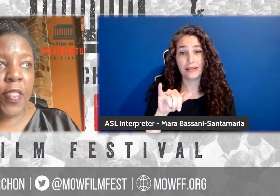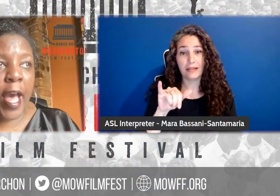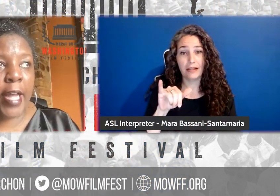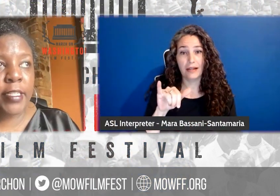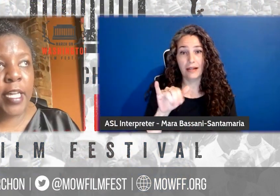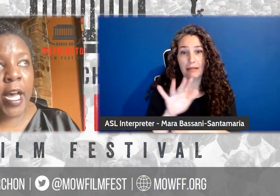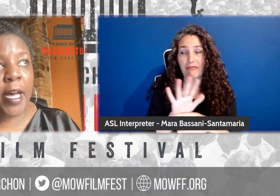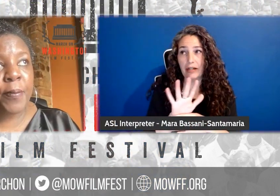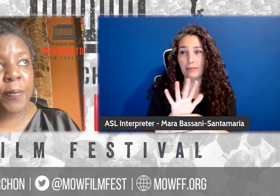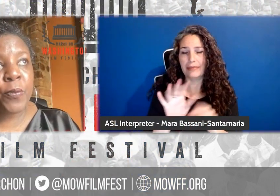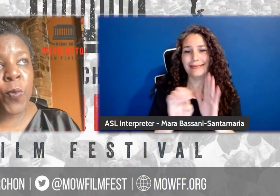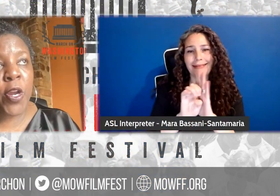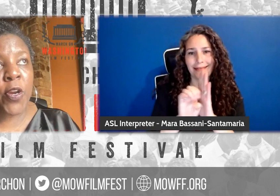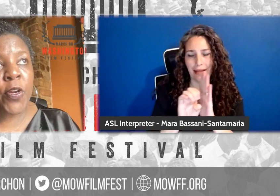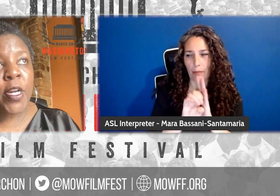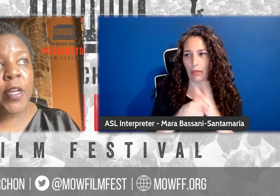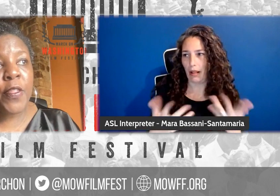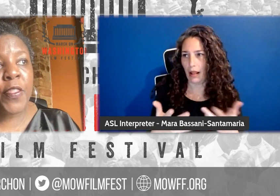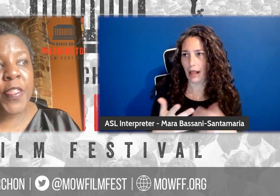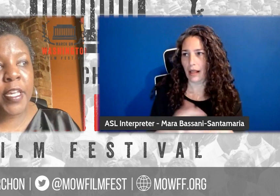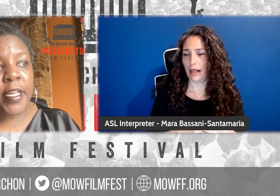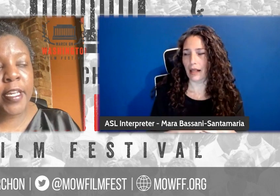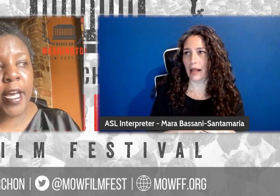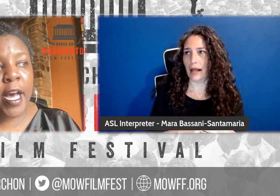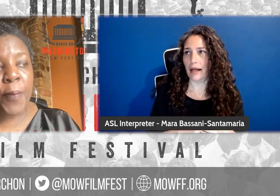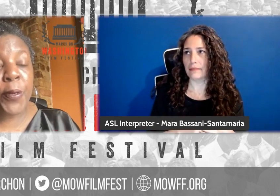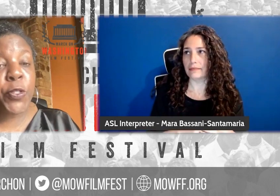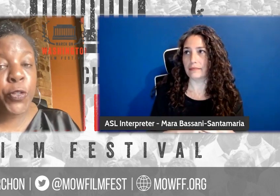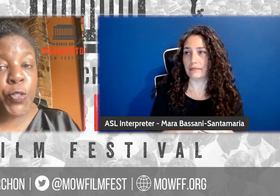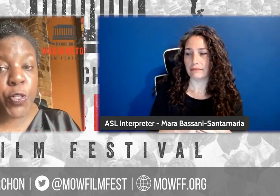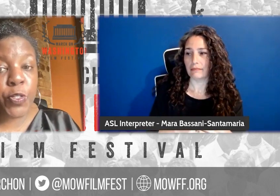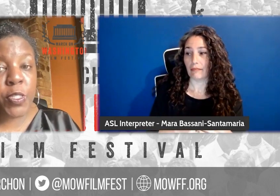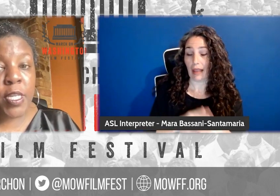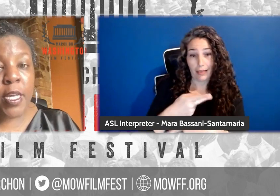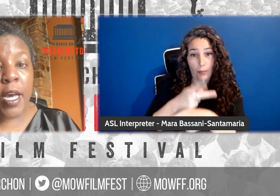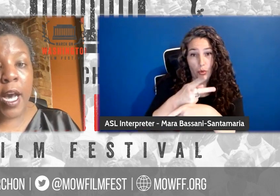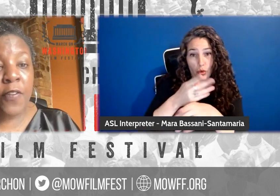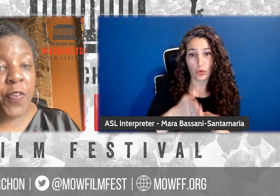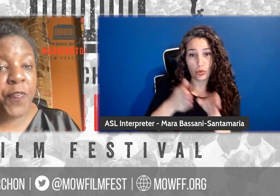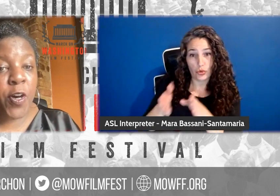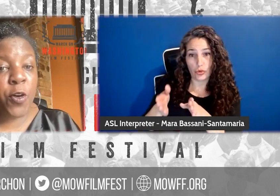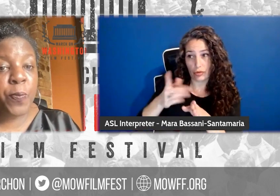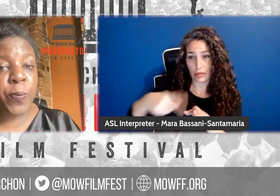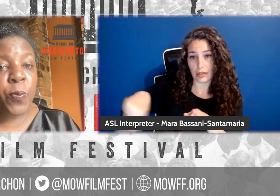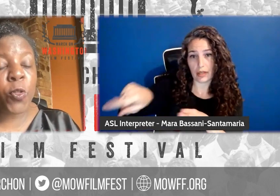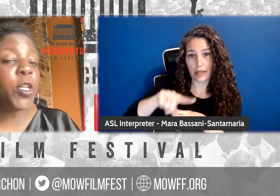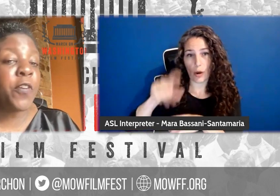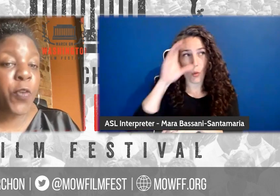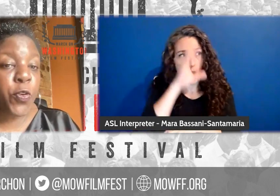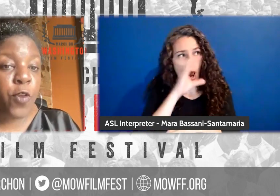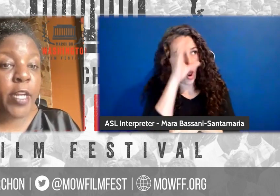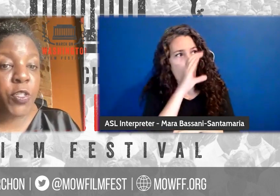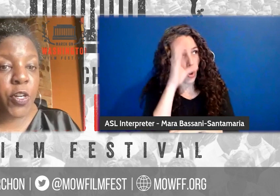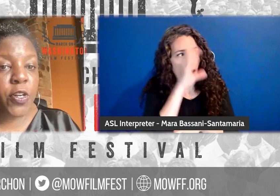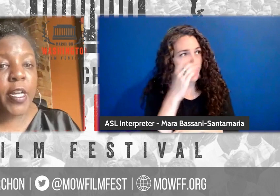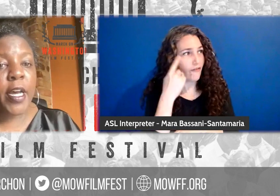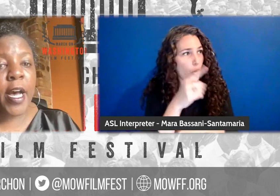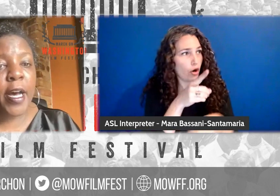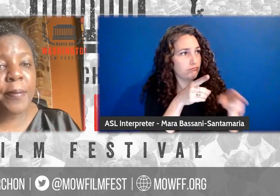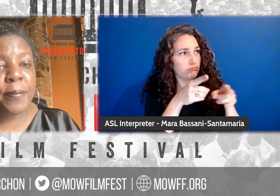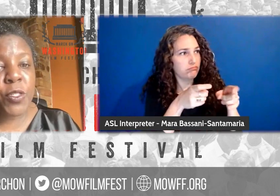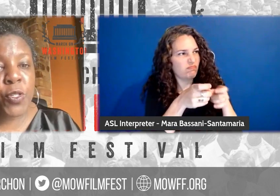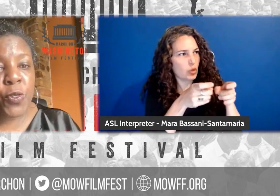where the producers of the film were looking for a director